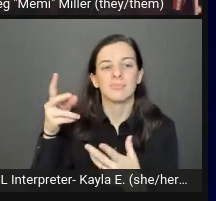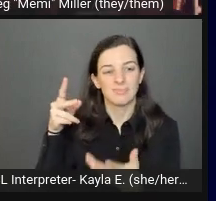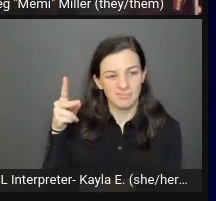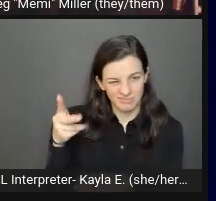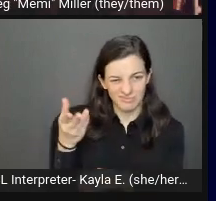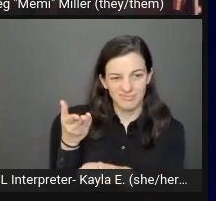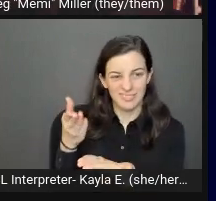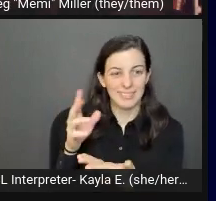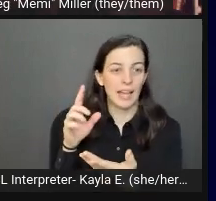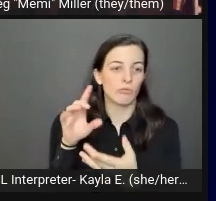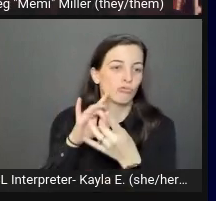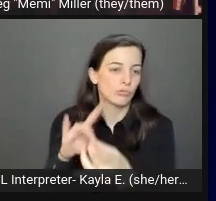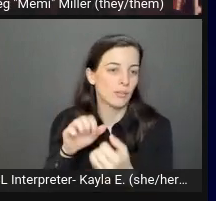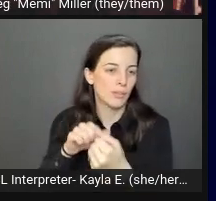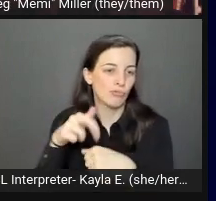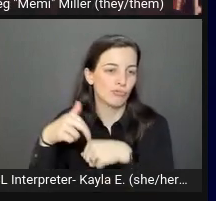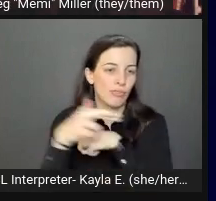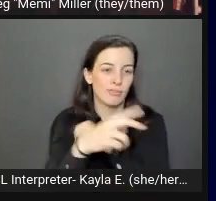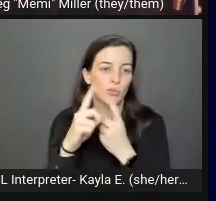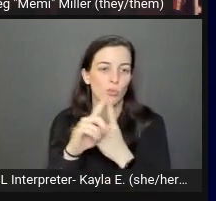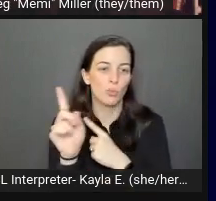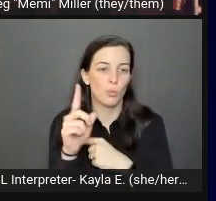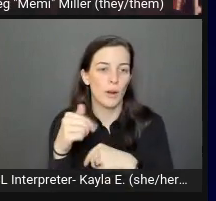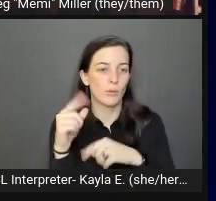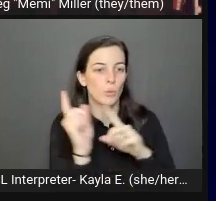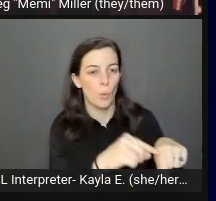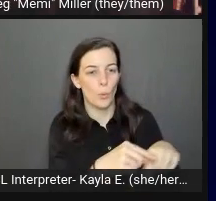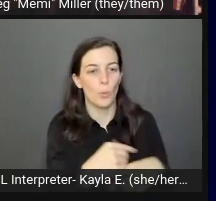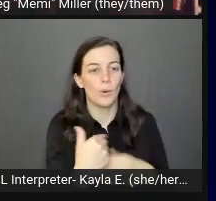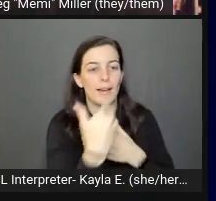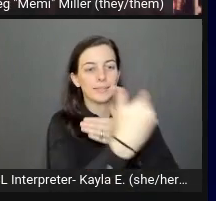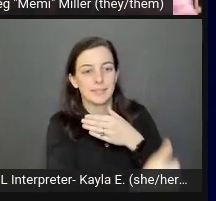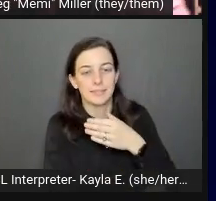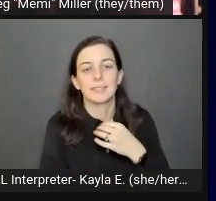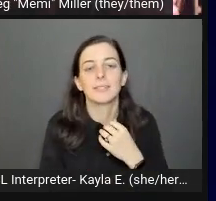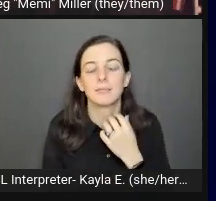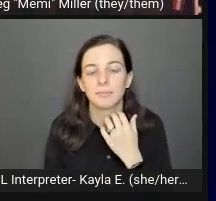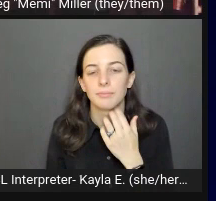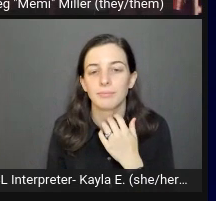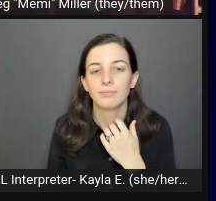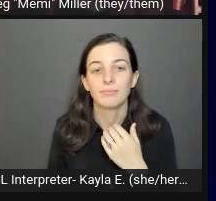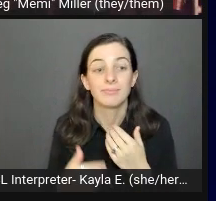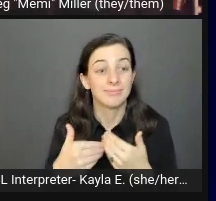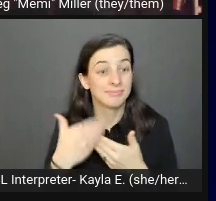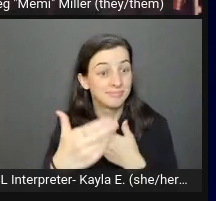and we'll talk a little bit more about that in our next slide image links.